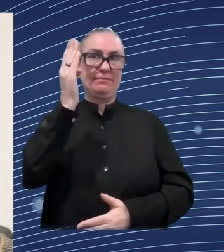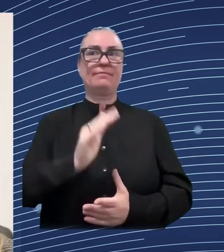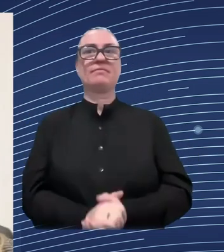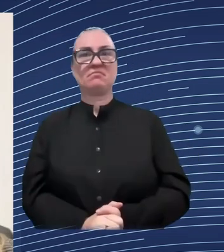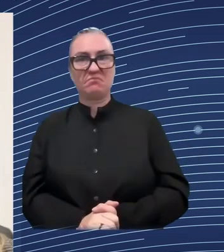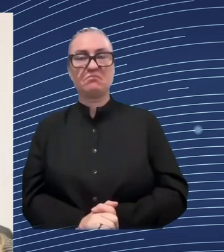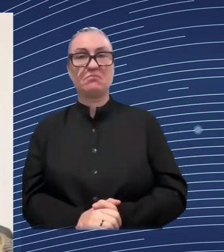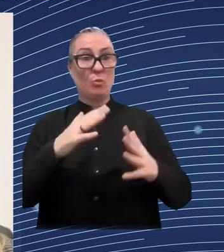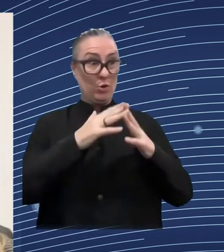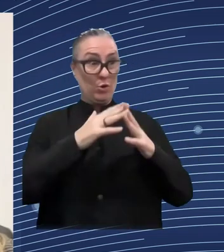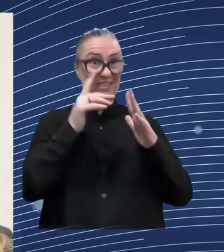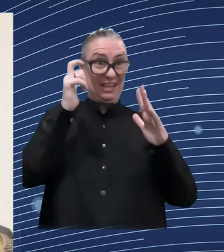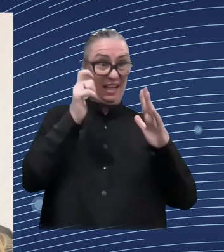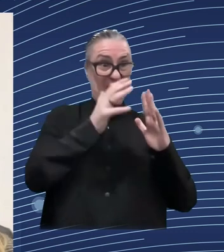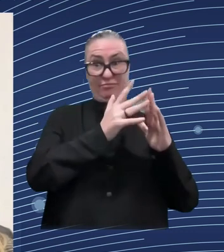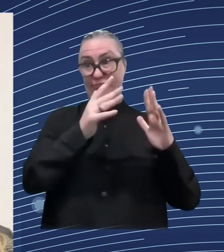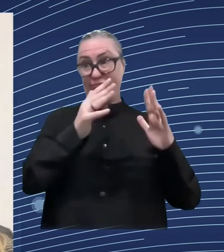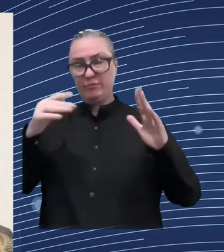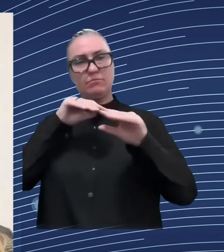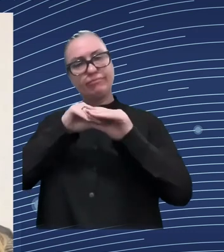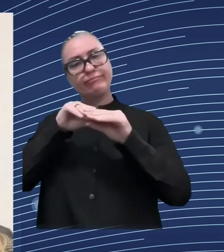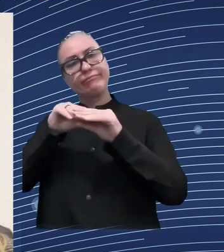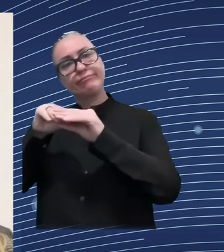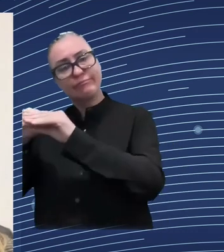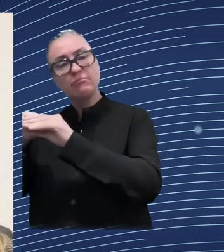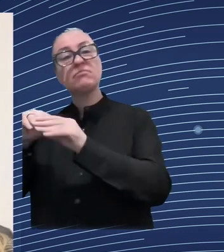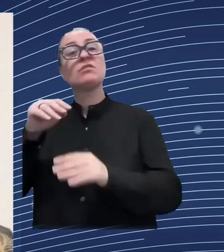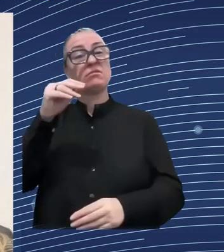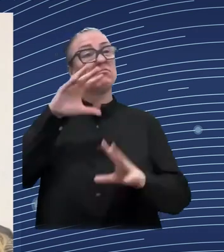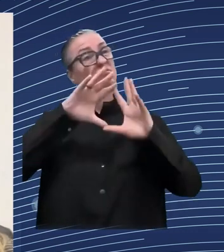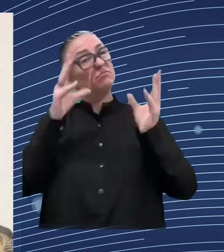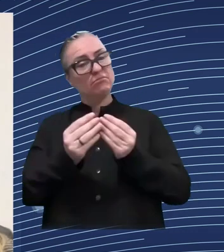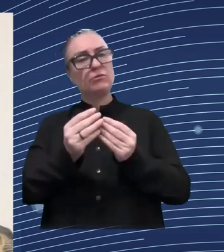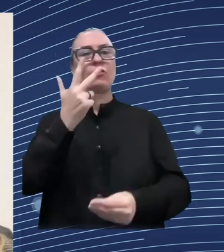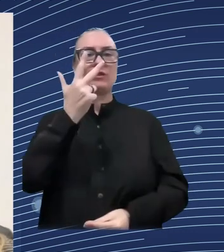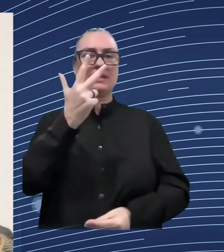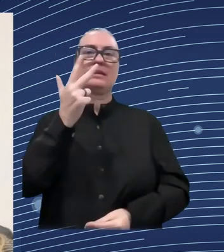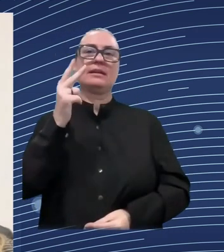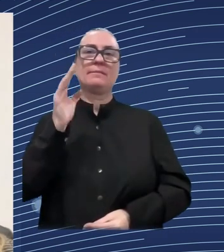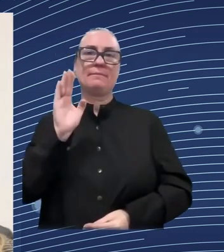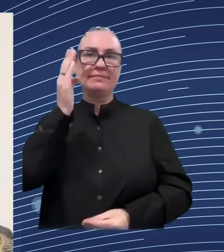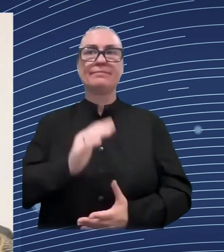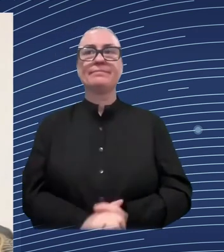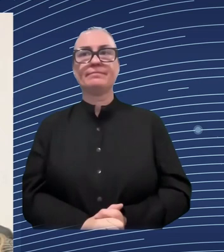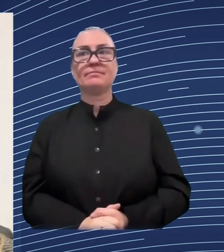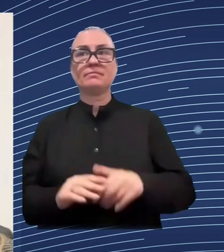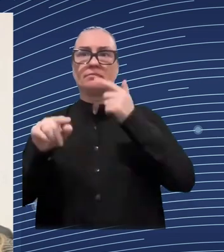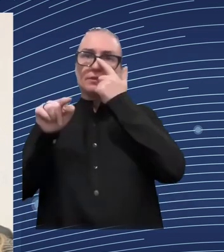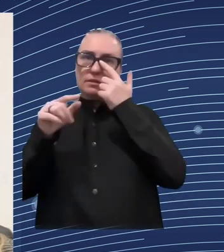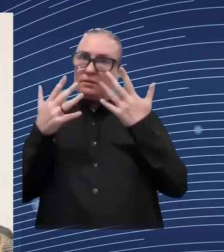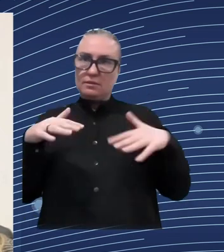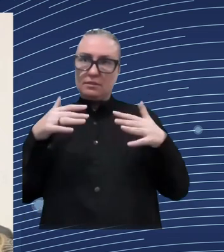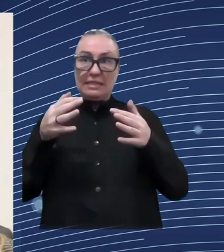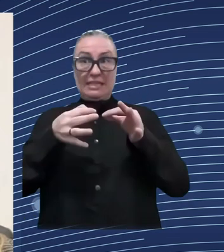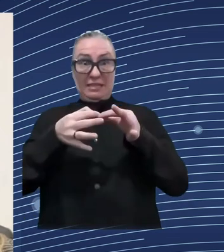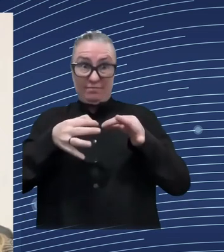with state-owned enterprises um with ukrainego literally helping to keep the lights on um or work with the private sector helping